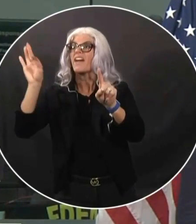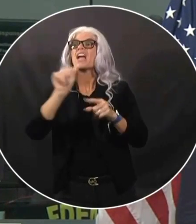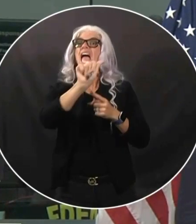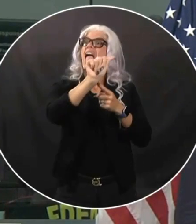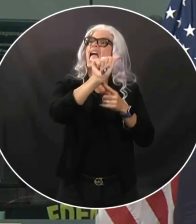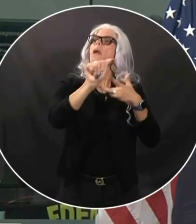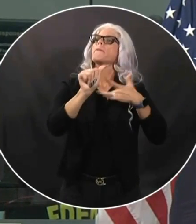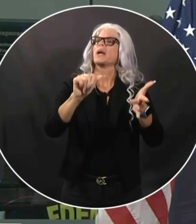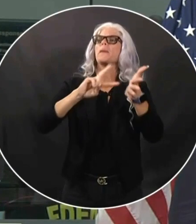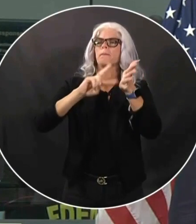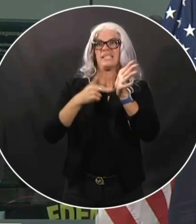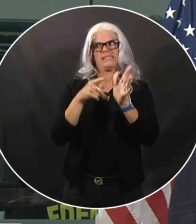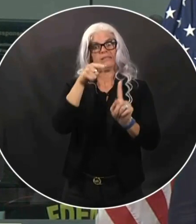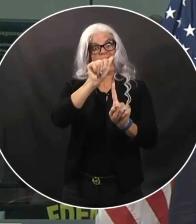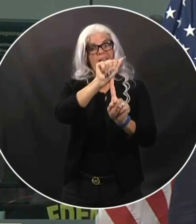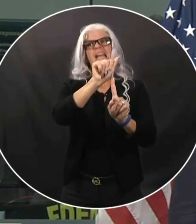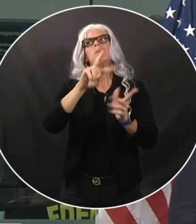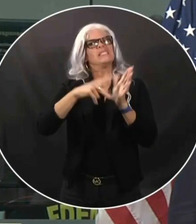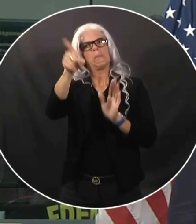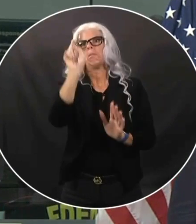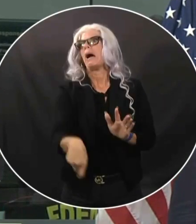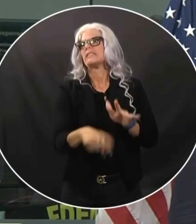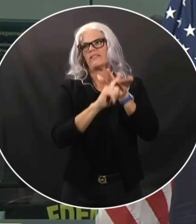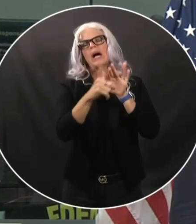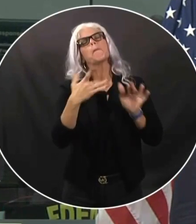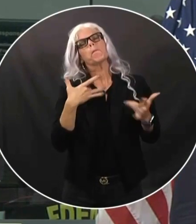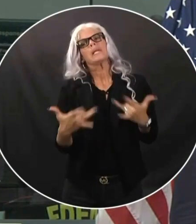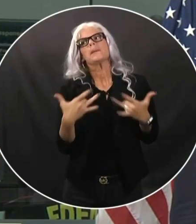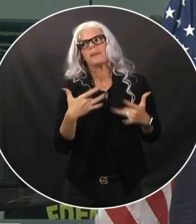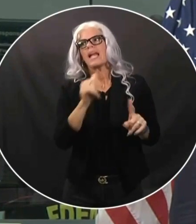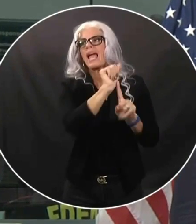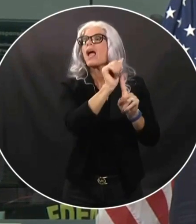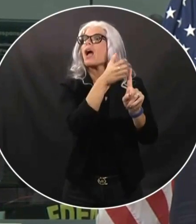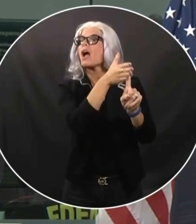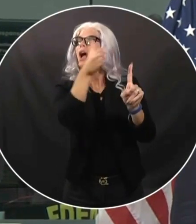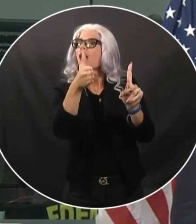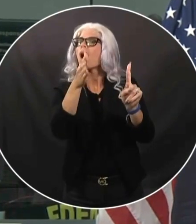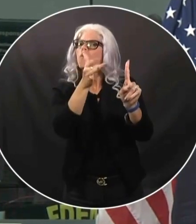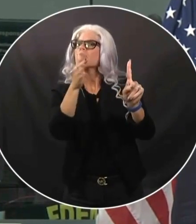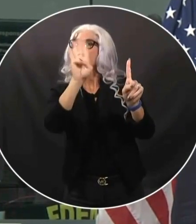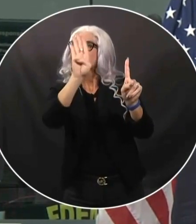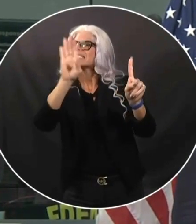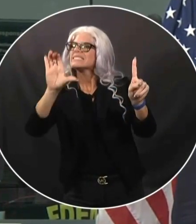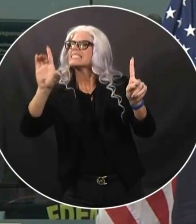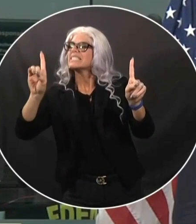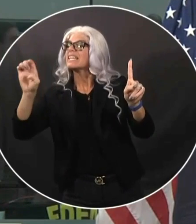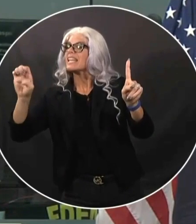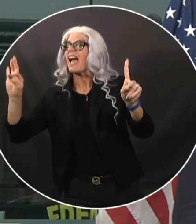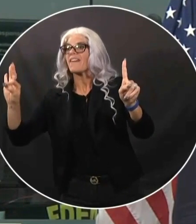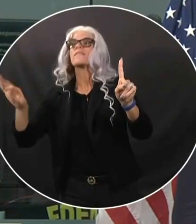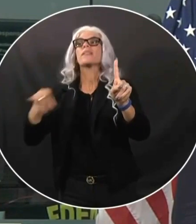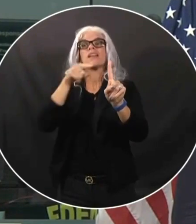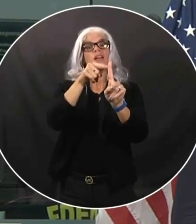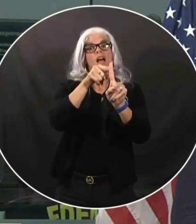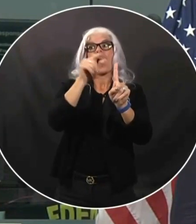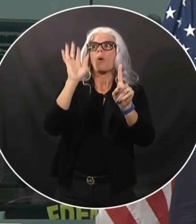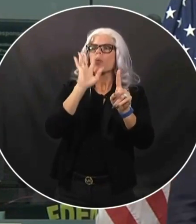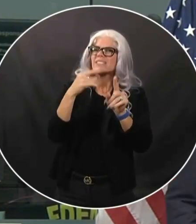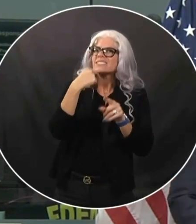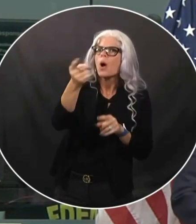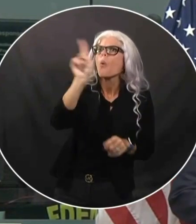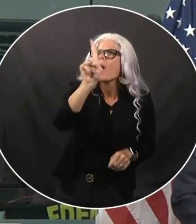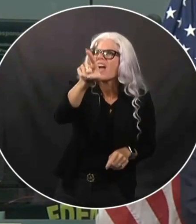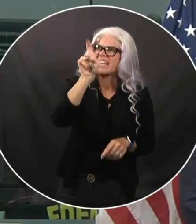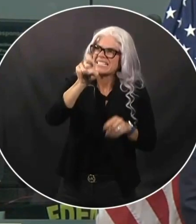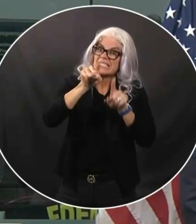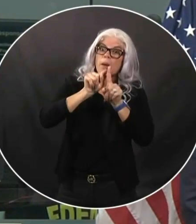most likely to be evacuated first. Evacuations are issued at the local level, so make sure you have multiple ways to